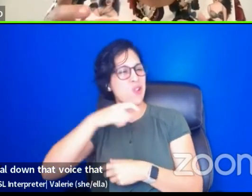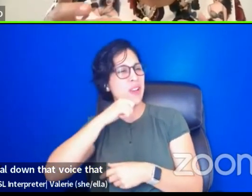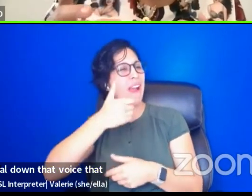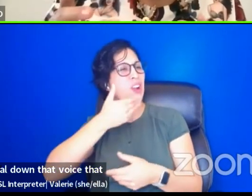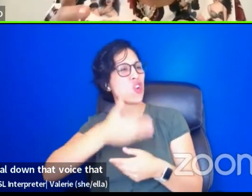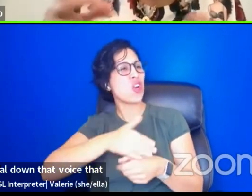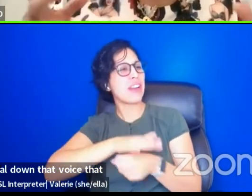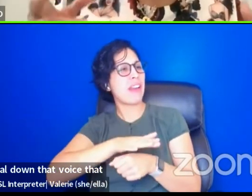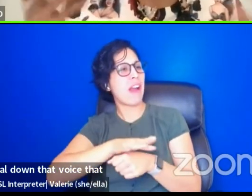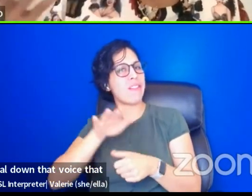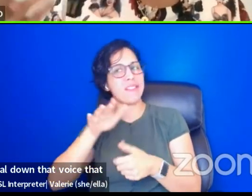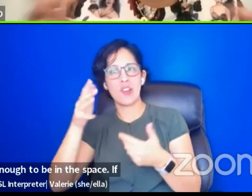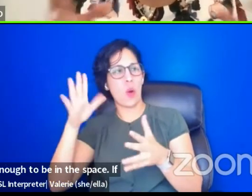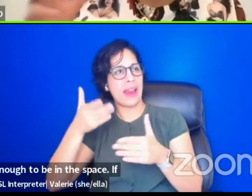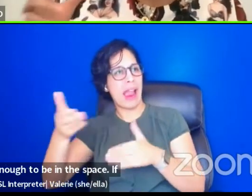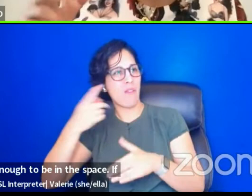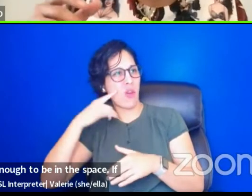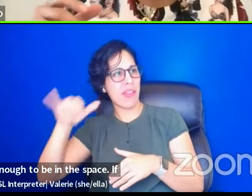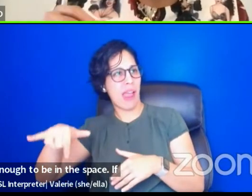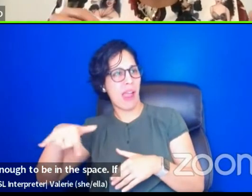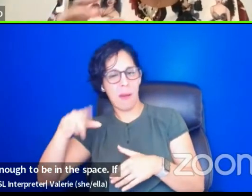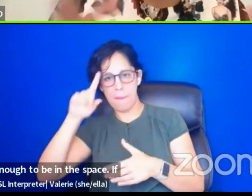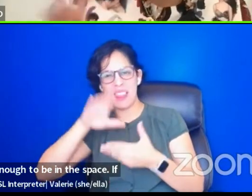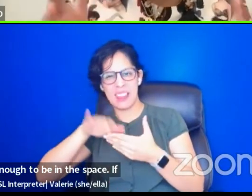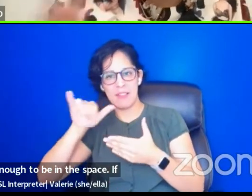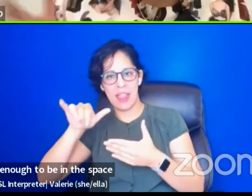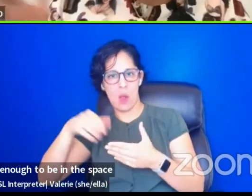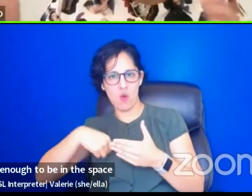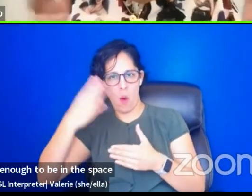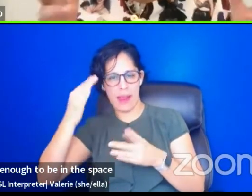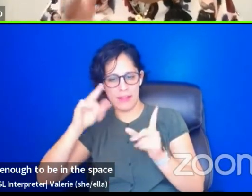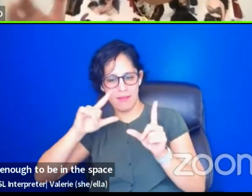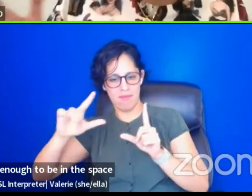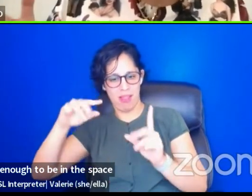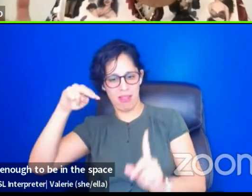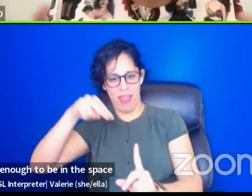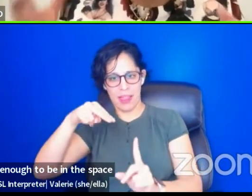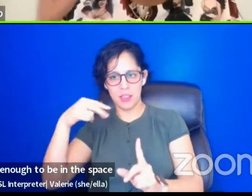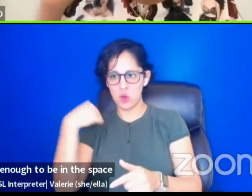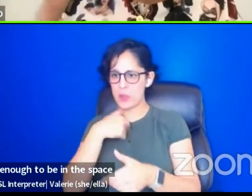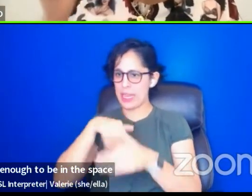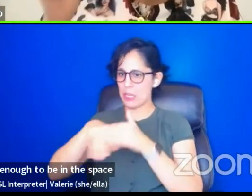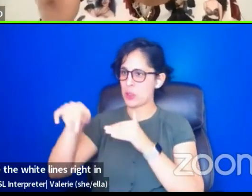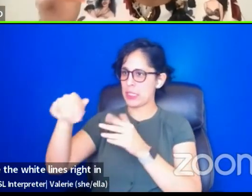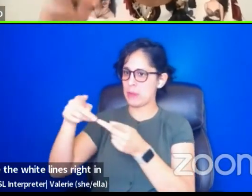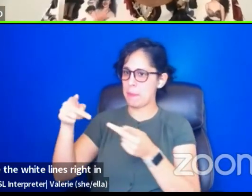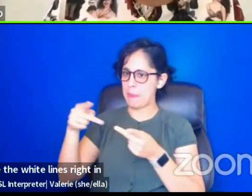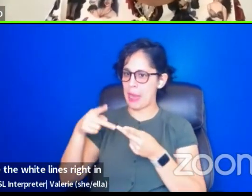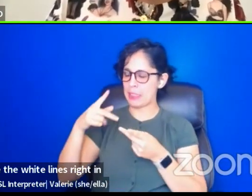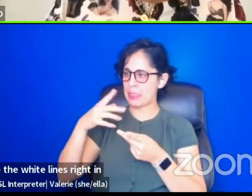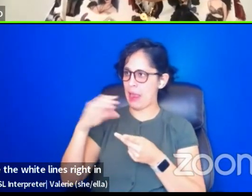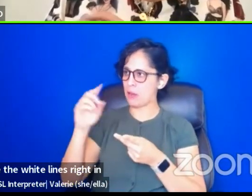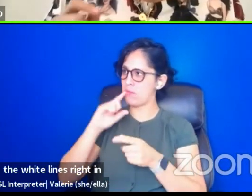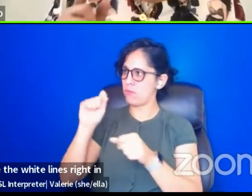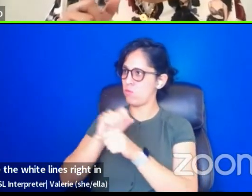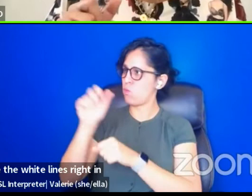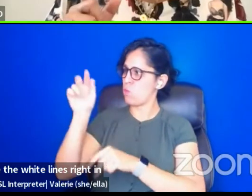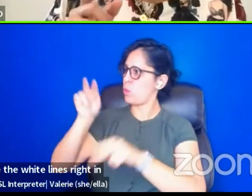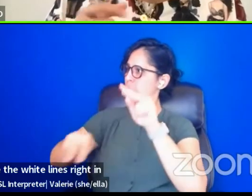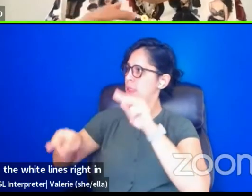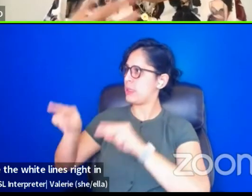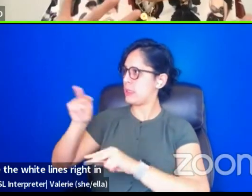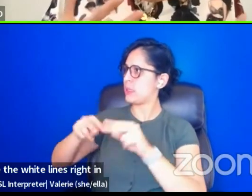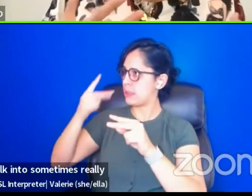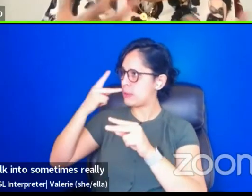space. If we, if we were to believe the white lens, right. And these spaces that we still walk into sometimes really promote that. Right. So like